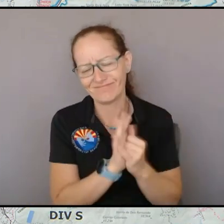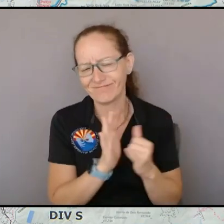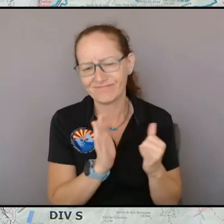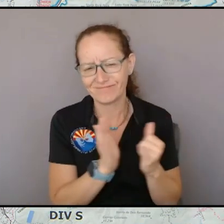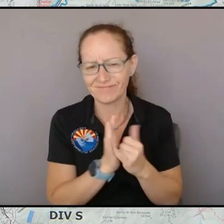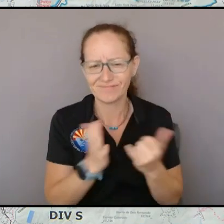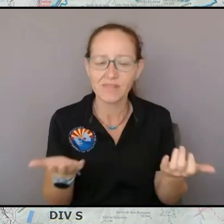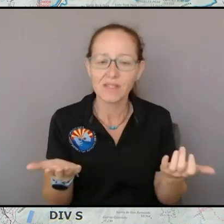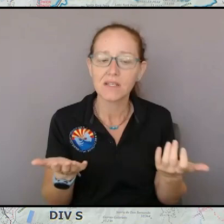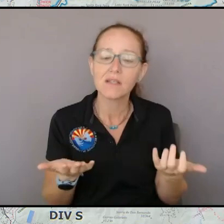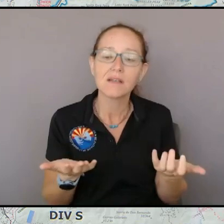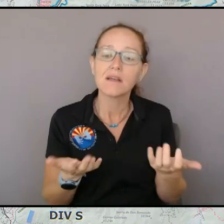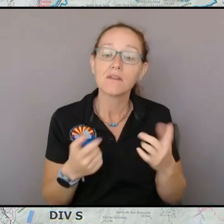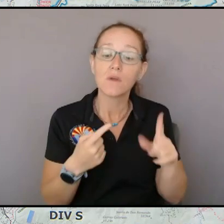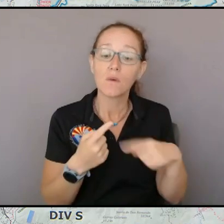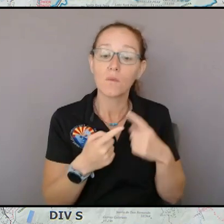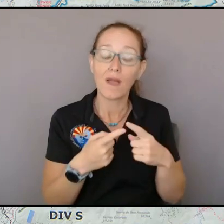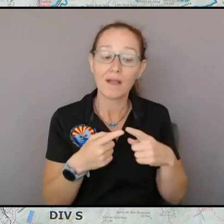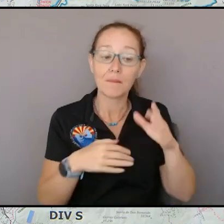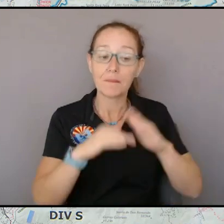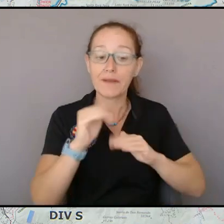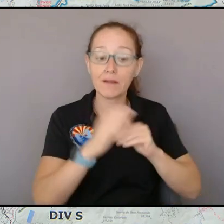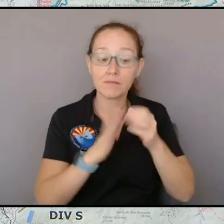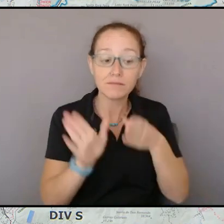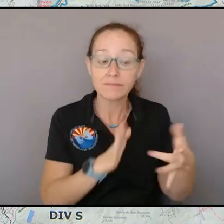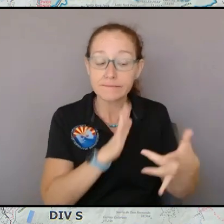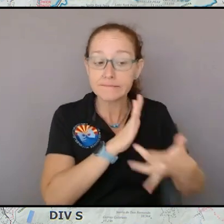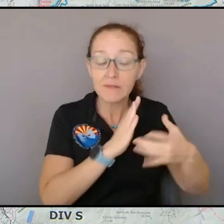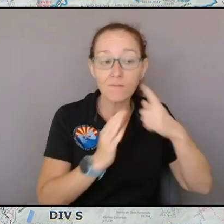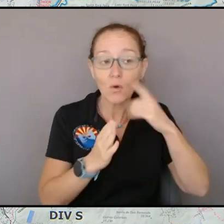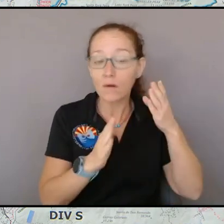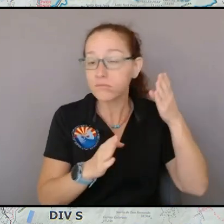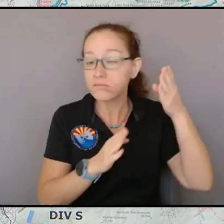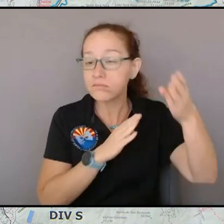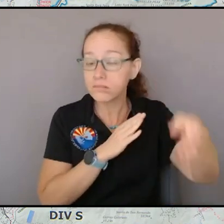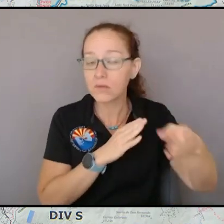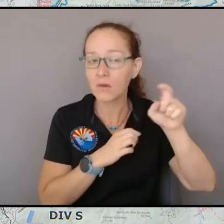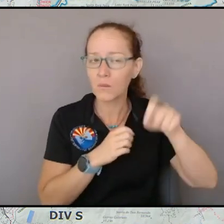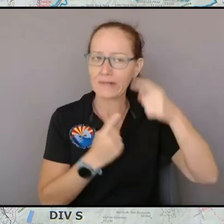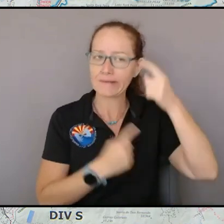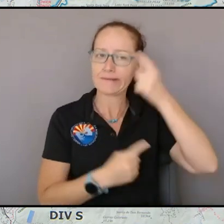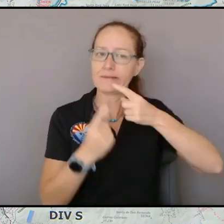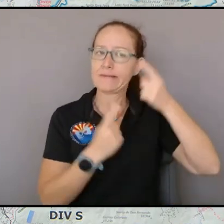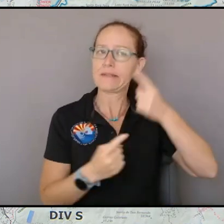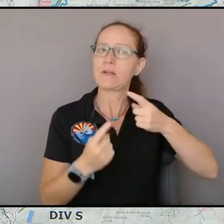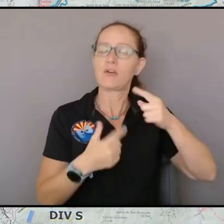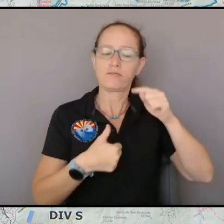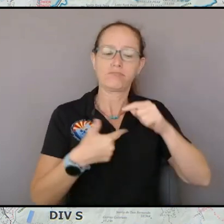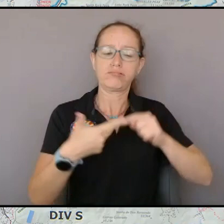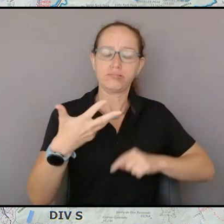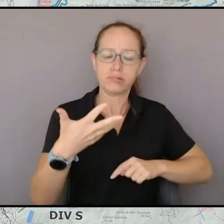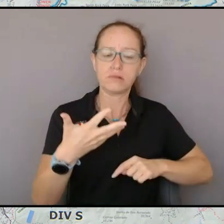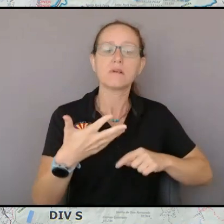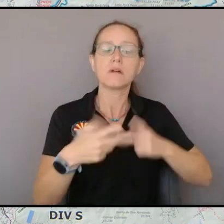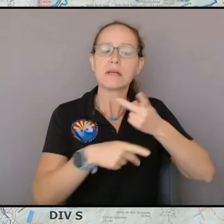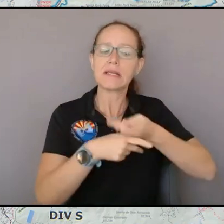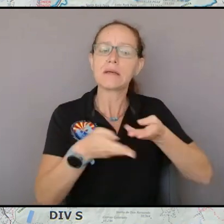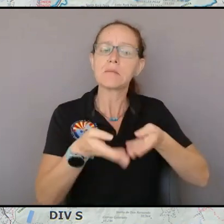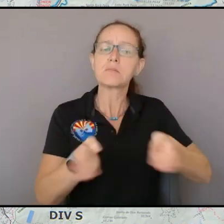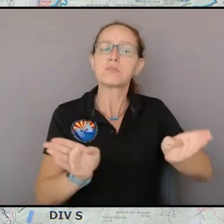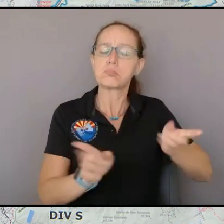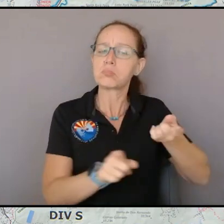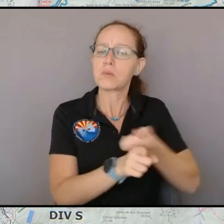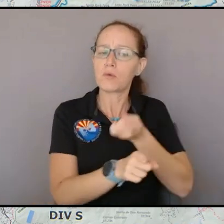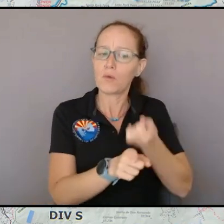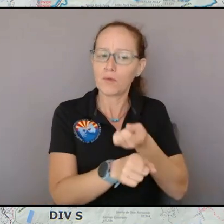long-range strategy though that we should consider and we consider this in a way that keeps it appropriately broad and by keeping it appropriately broad we